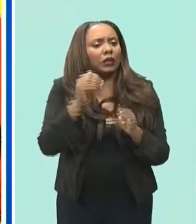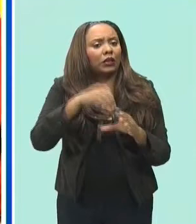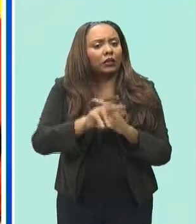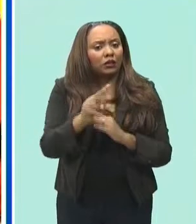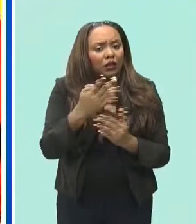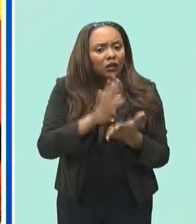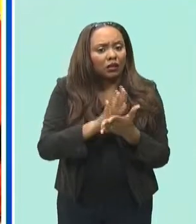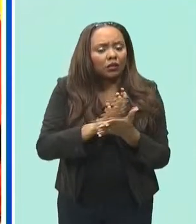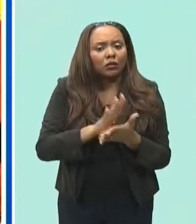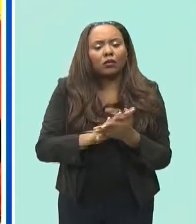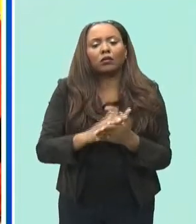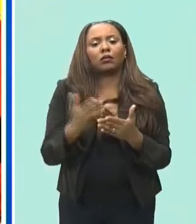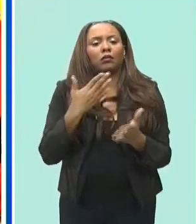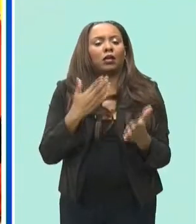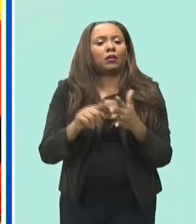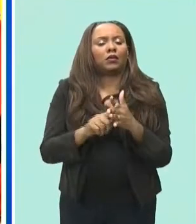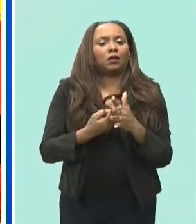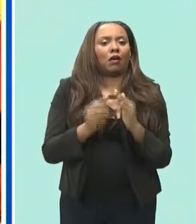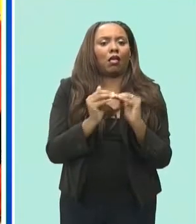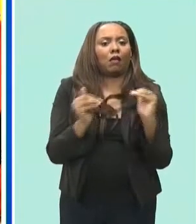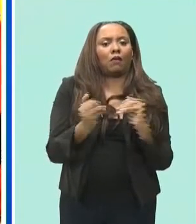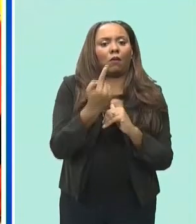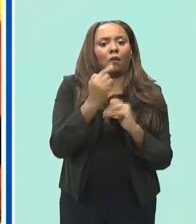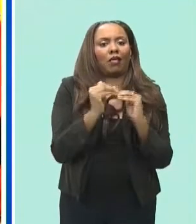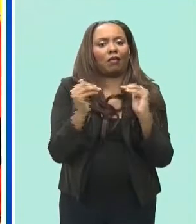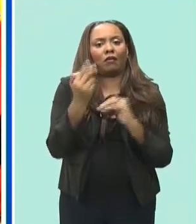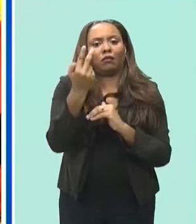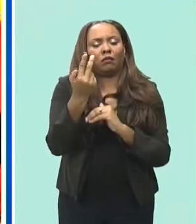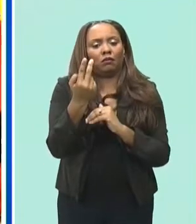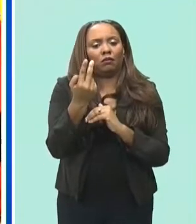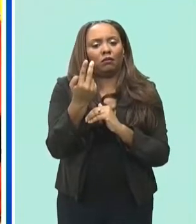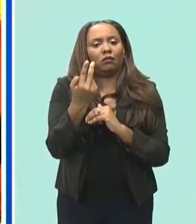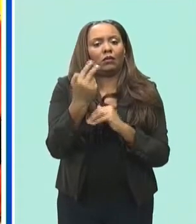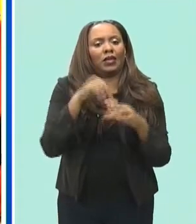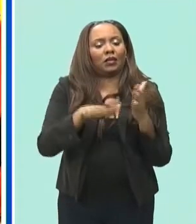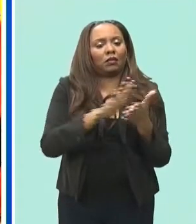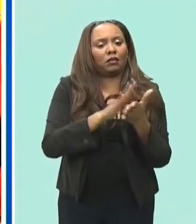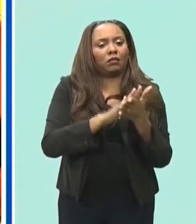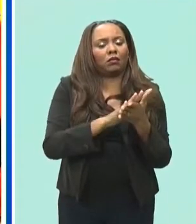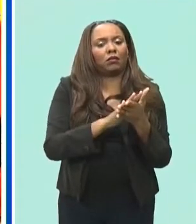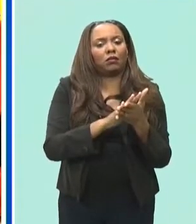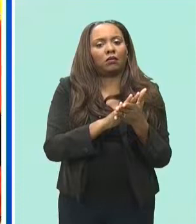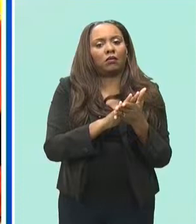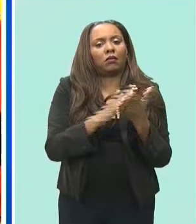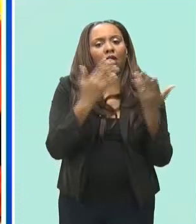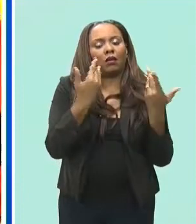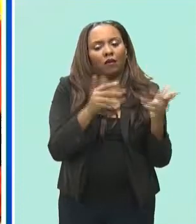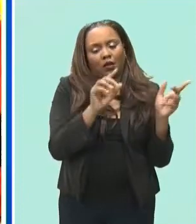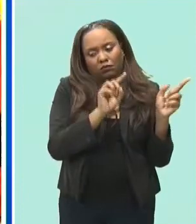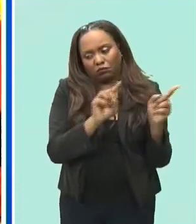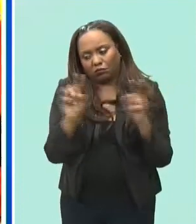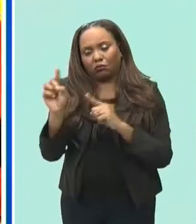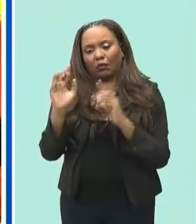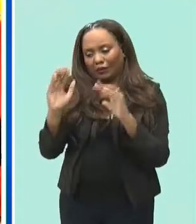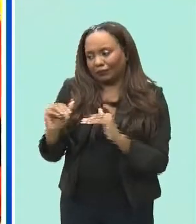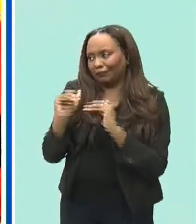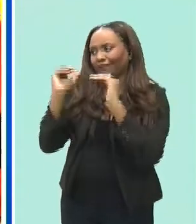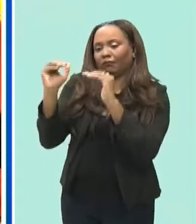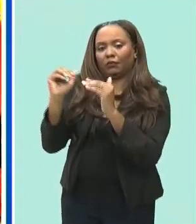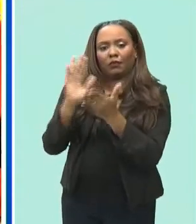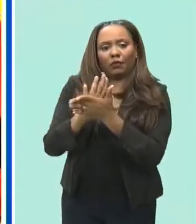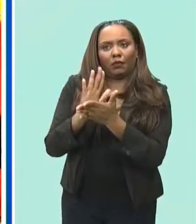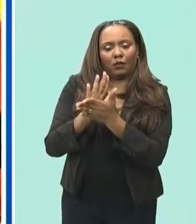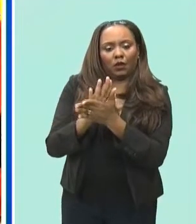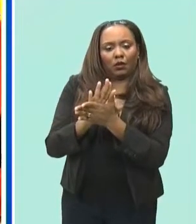even start the one and two in school and then move on build on that and then you have other institutions at the tertiary level that can provide the other